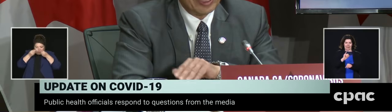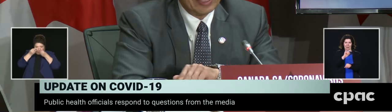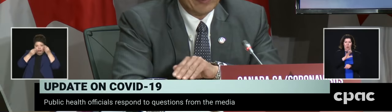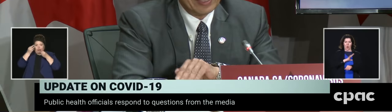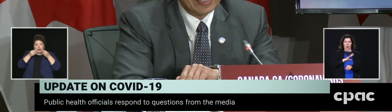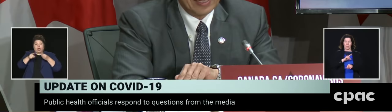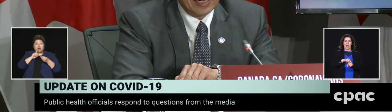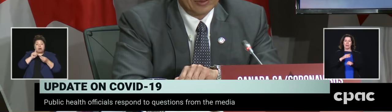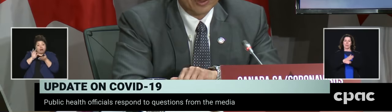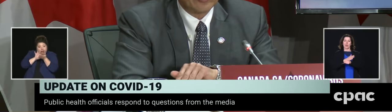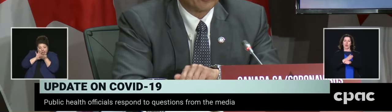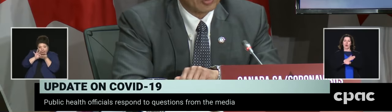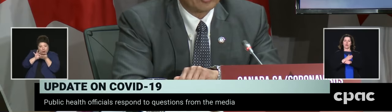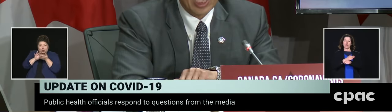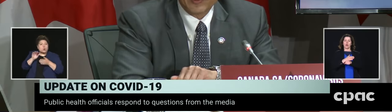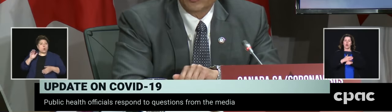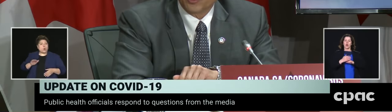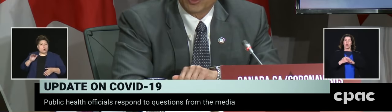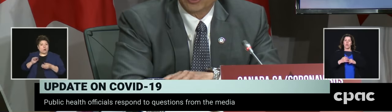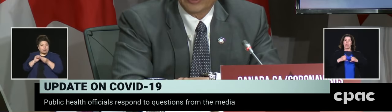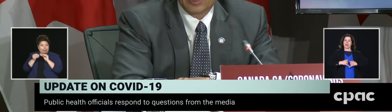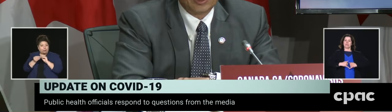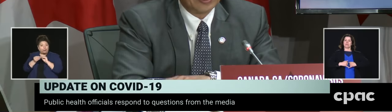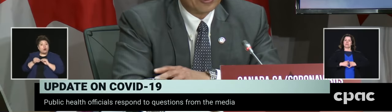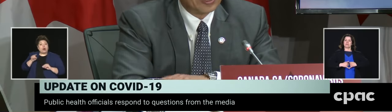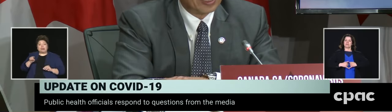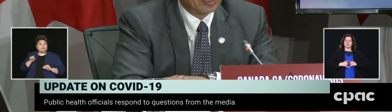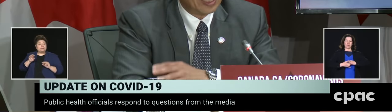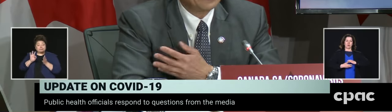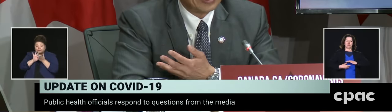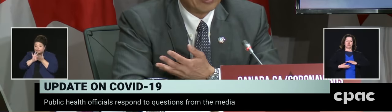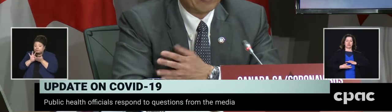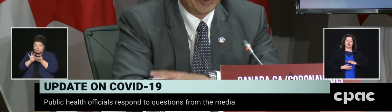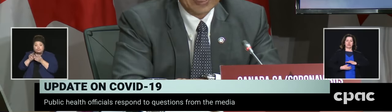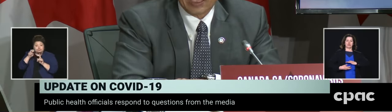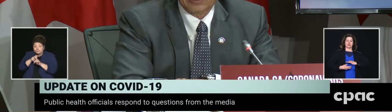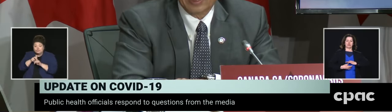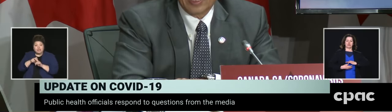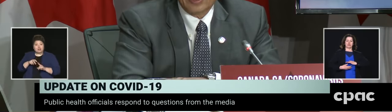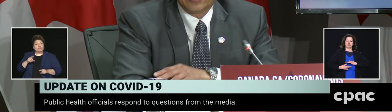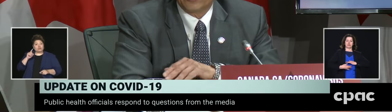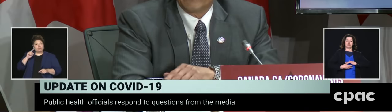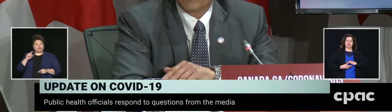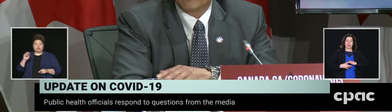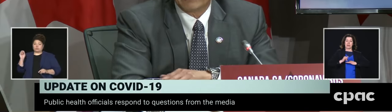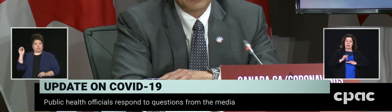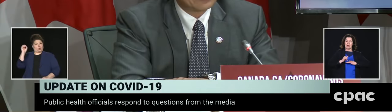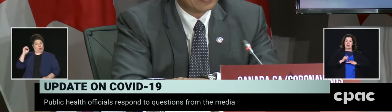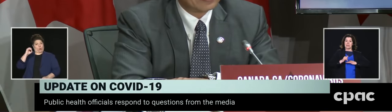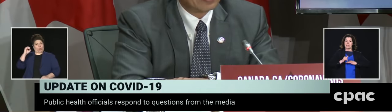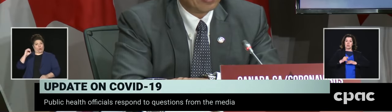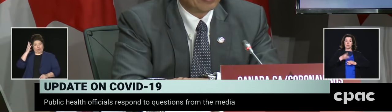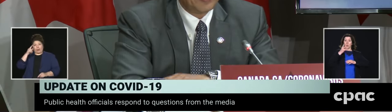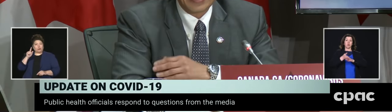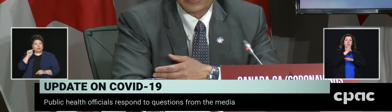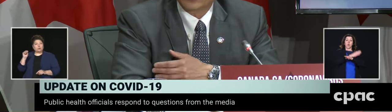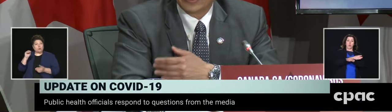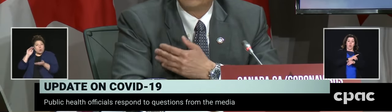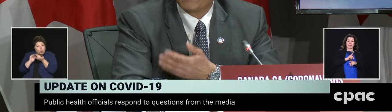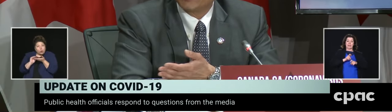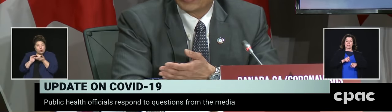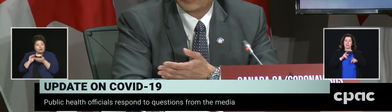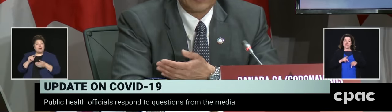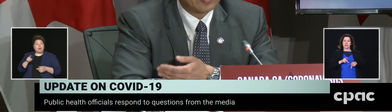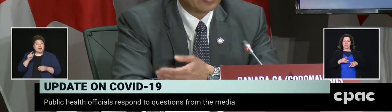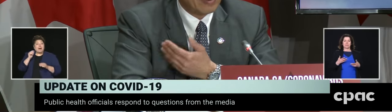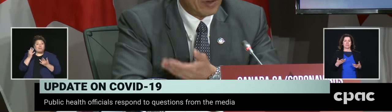So if you were to give a test at sort of the wrong time or too early, you'll actually get a negative result. And then three, four, five, six days later, they may actually